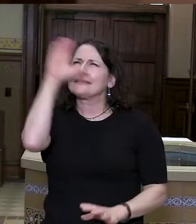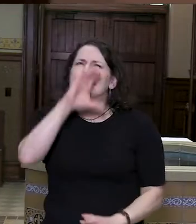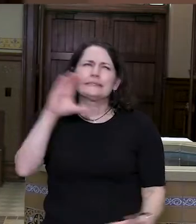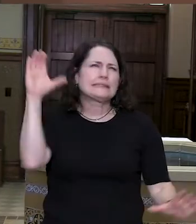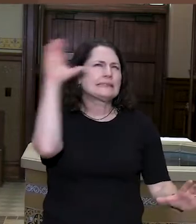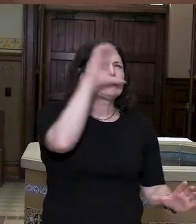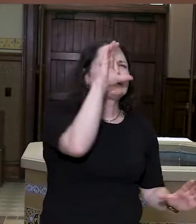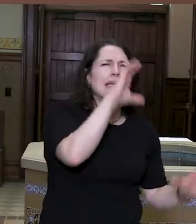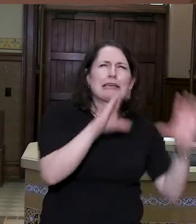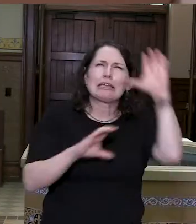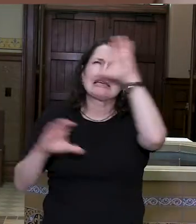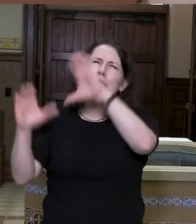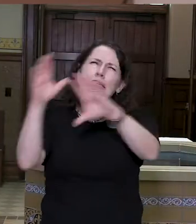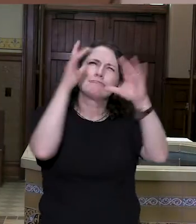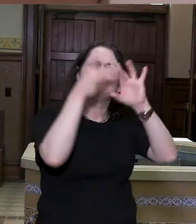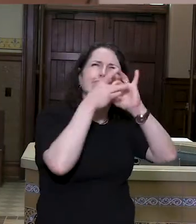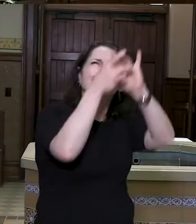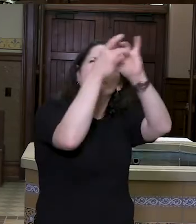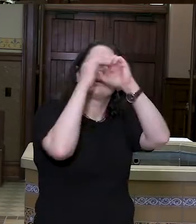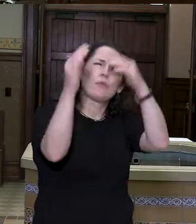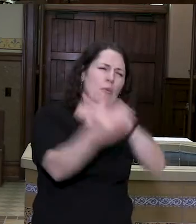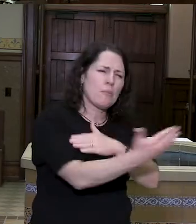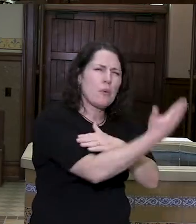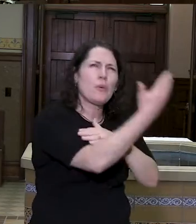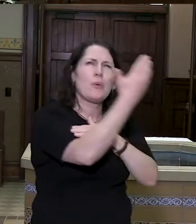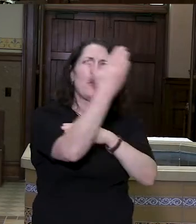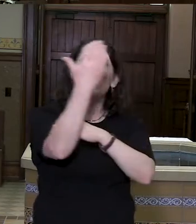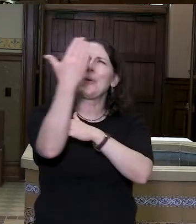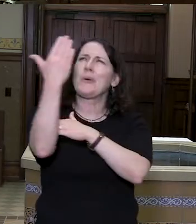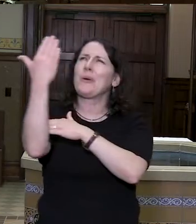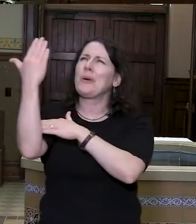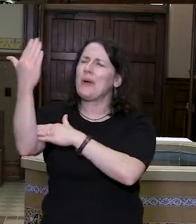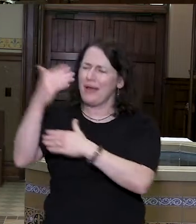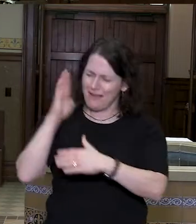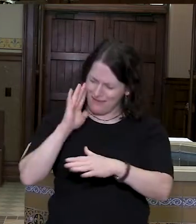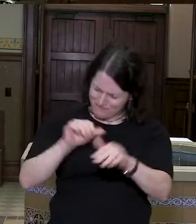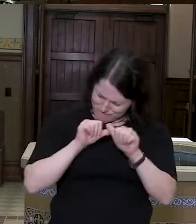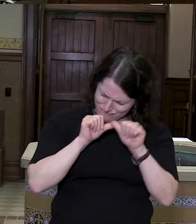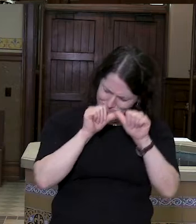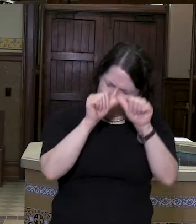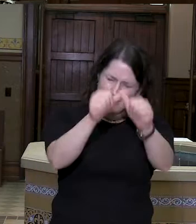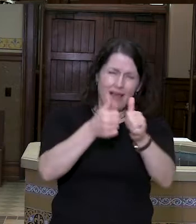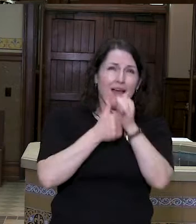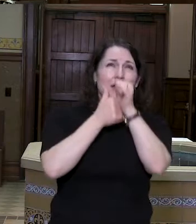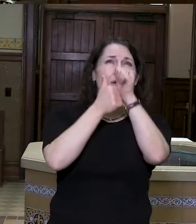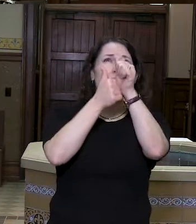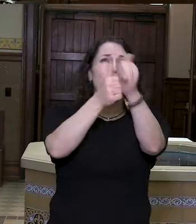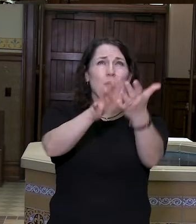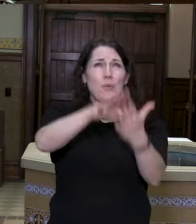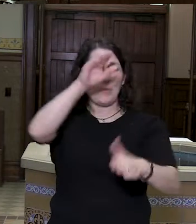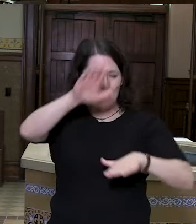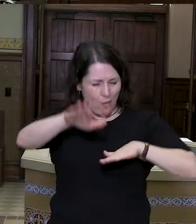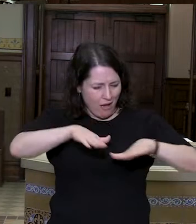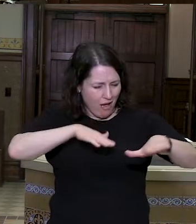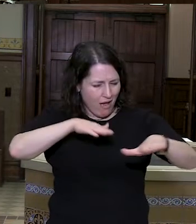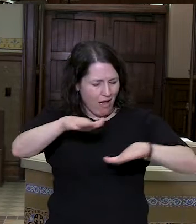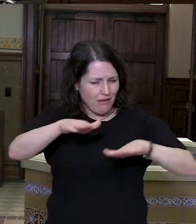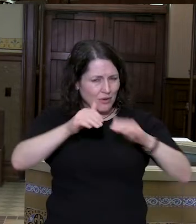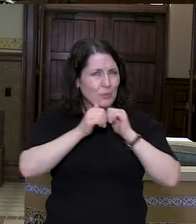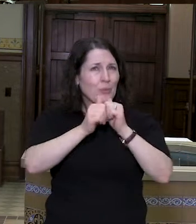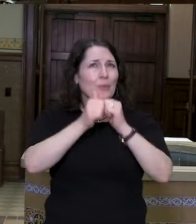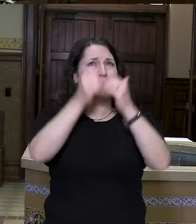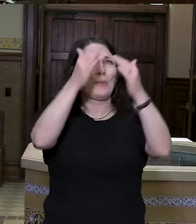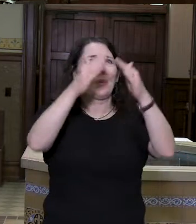in the morning, and I will learn to walk in Your ways. And